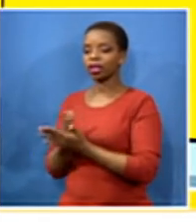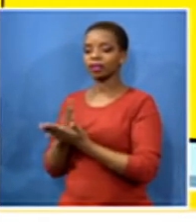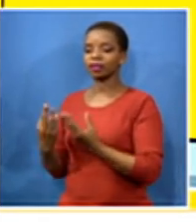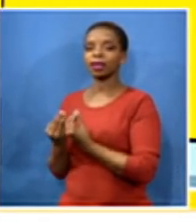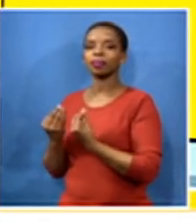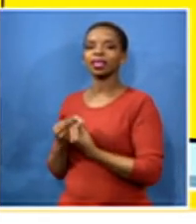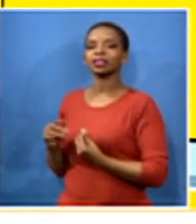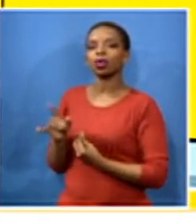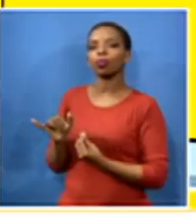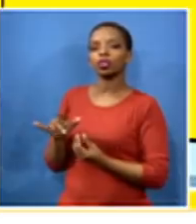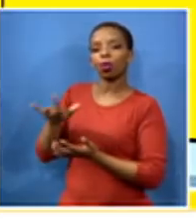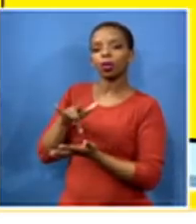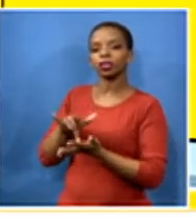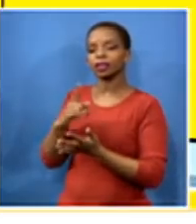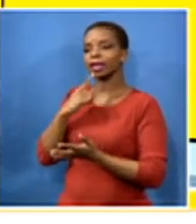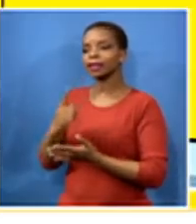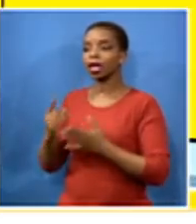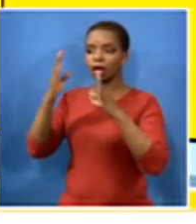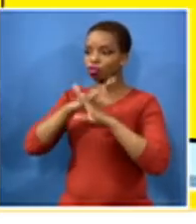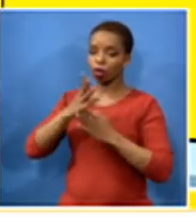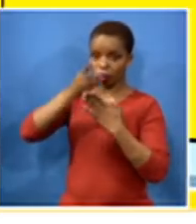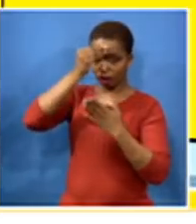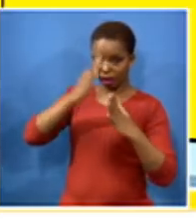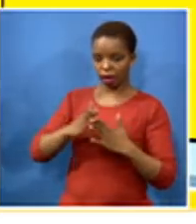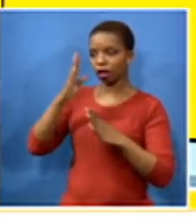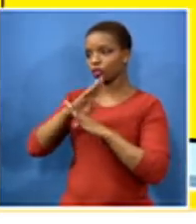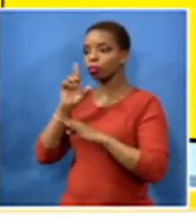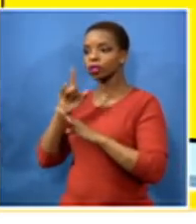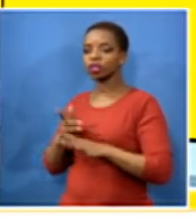condition no learner no teacher should return to school